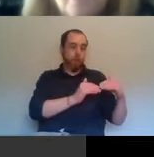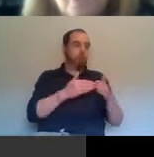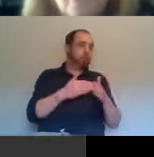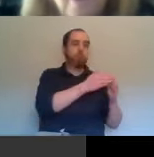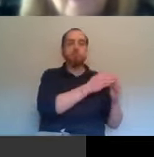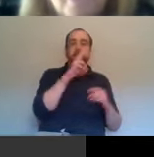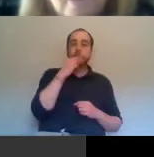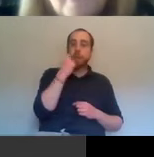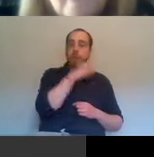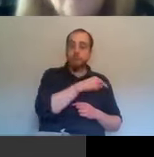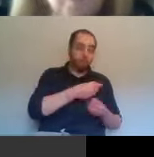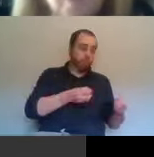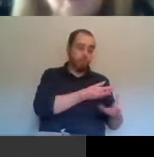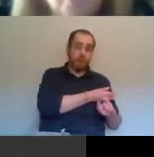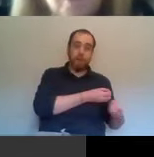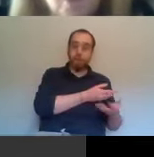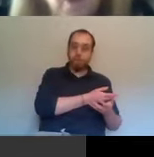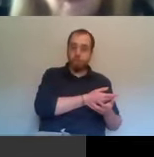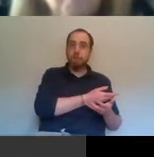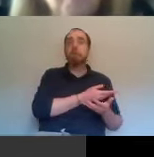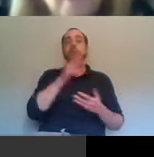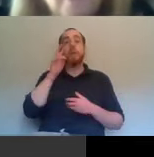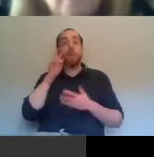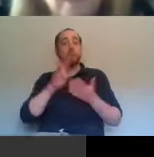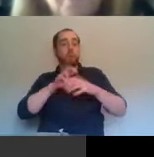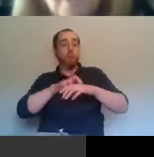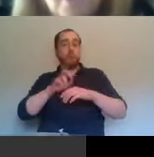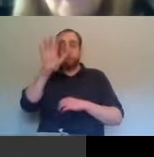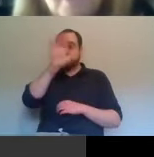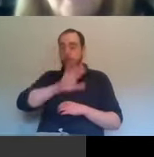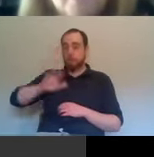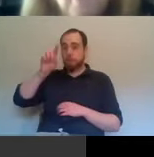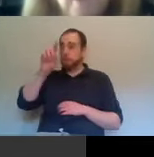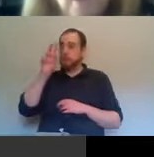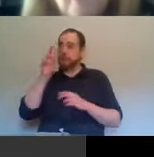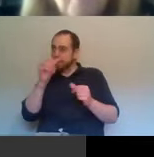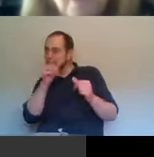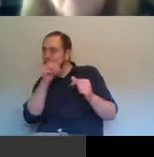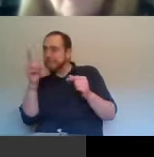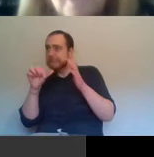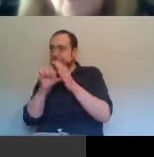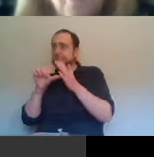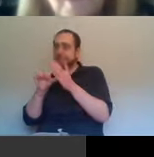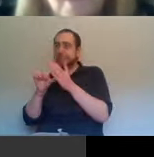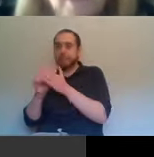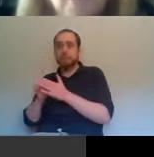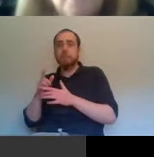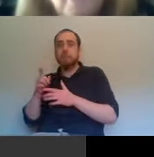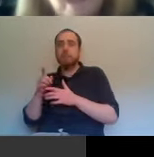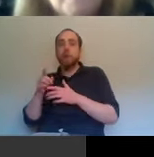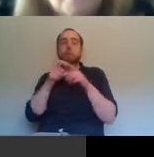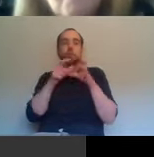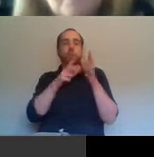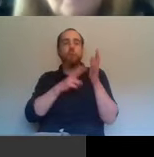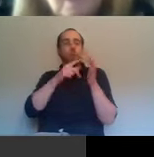of the Northern Ireland, uh, seafood producers who are facing great difficulties, because I think my understanding is Dover is an act there.